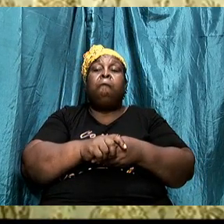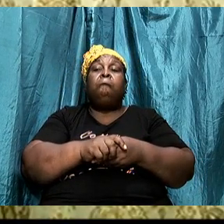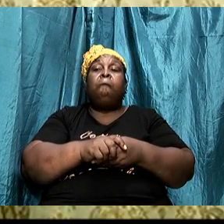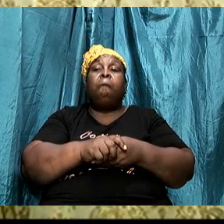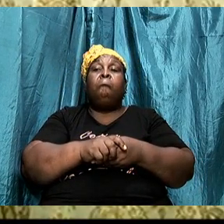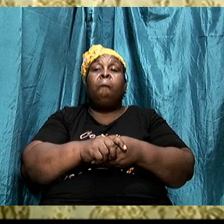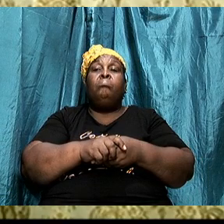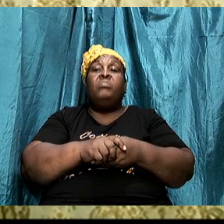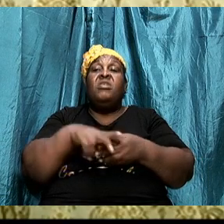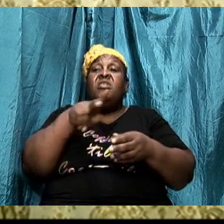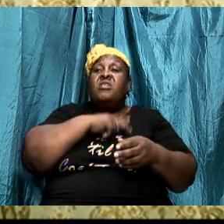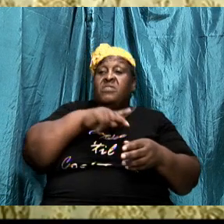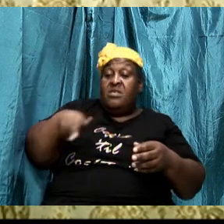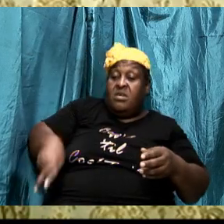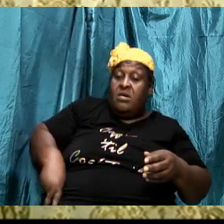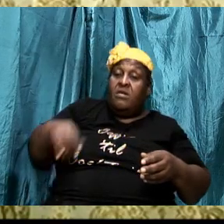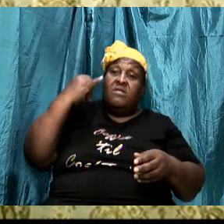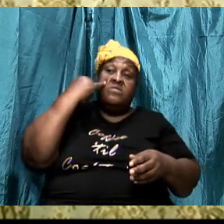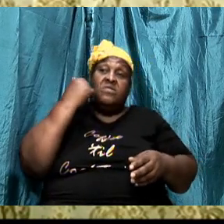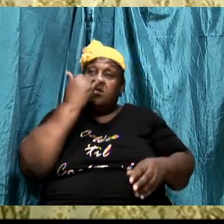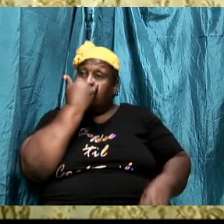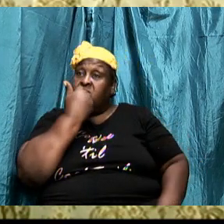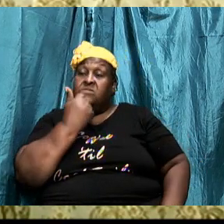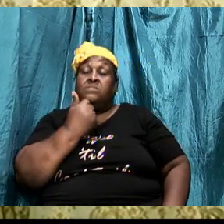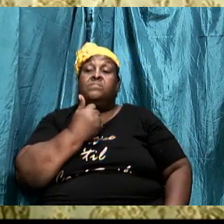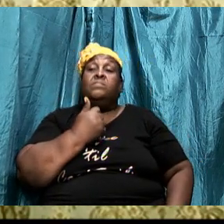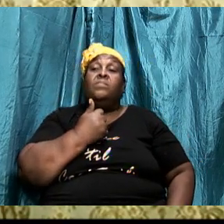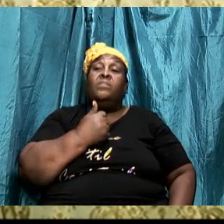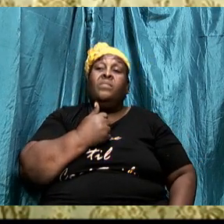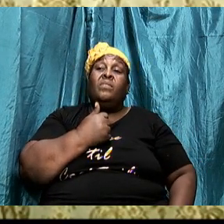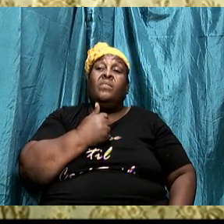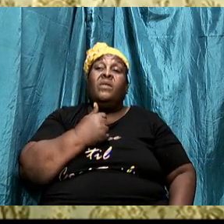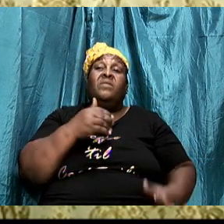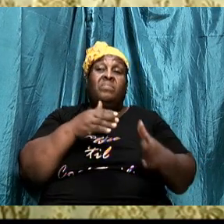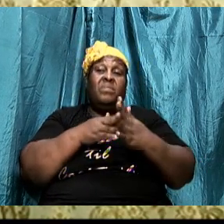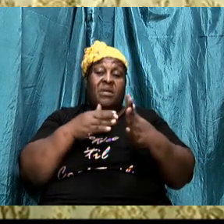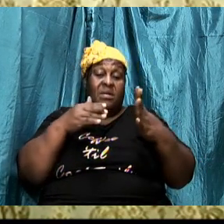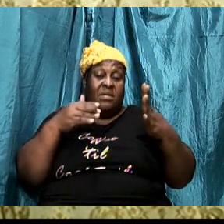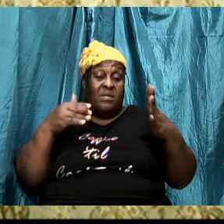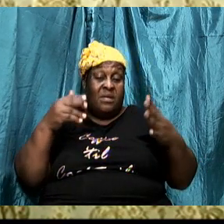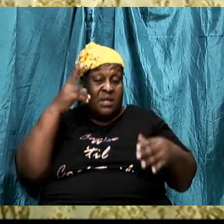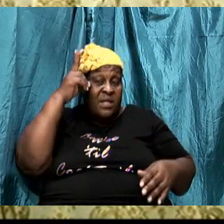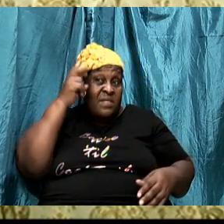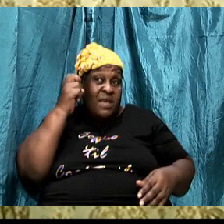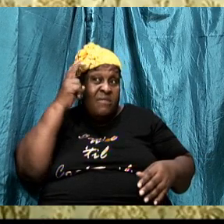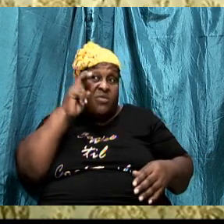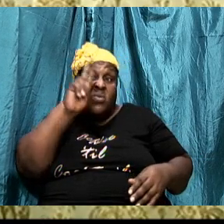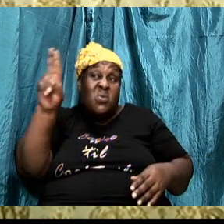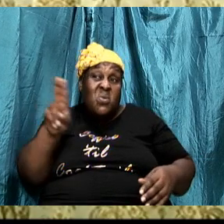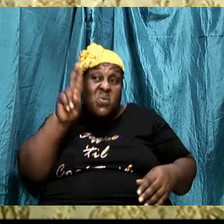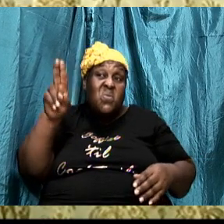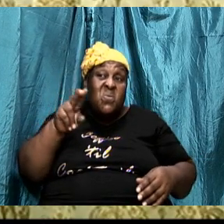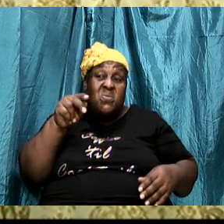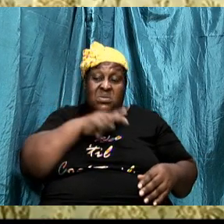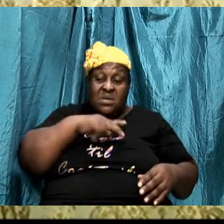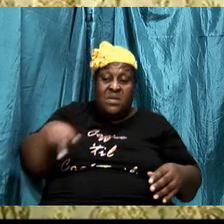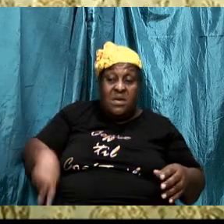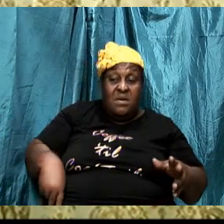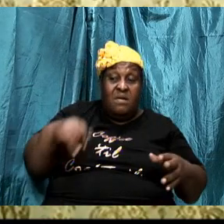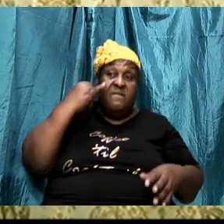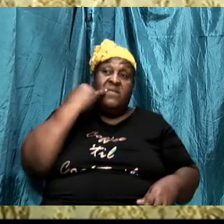Because the king of Israel, the adversary, using the king of Israel